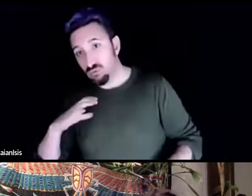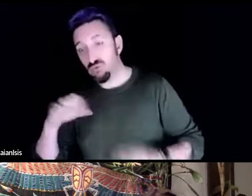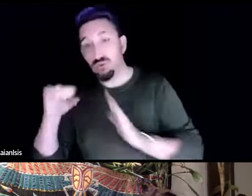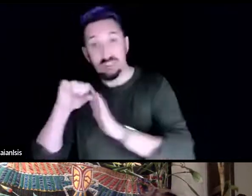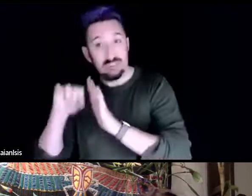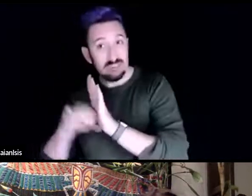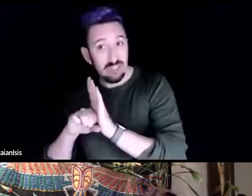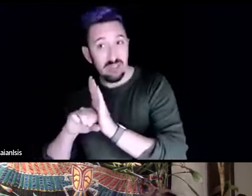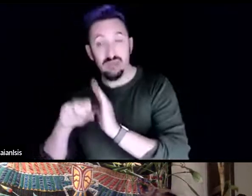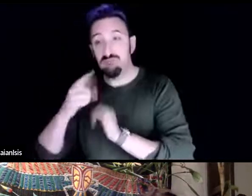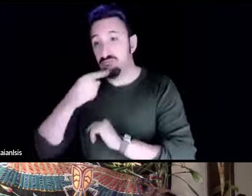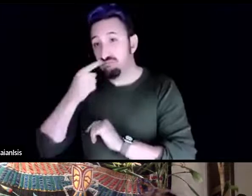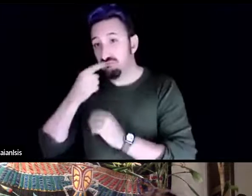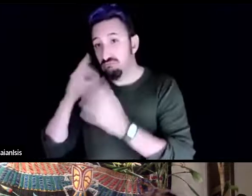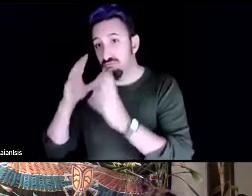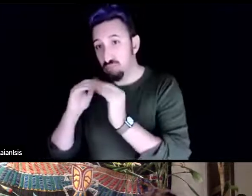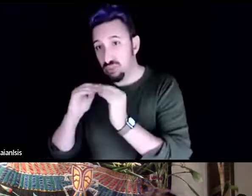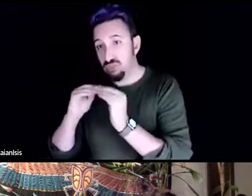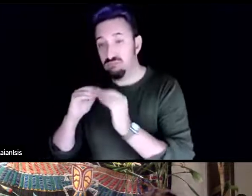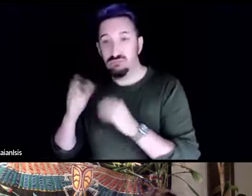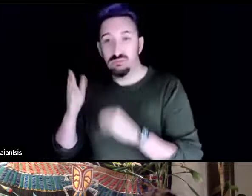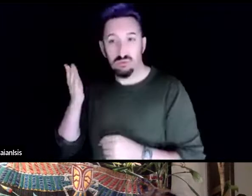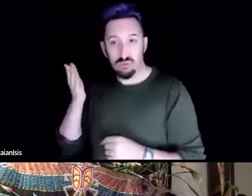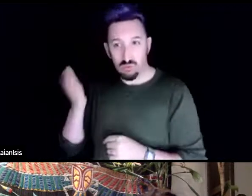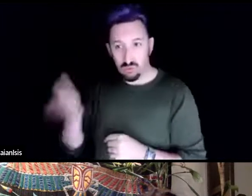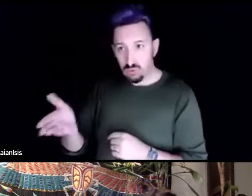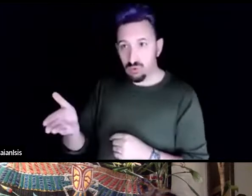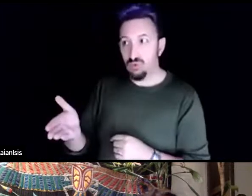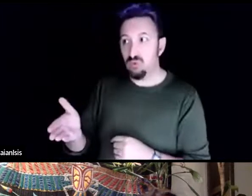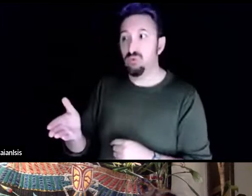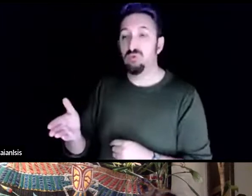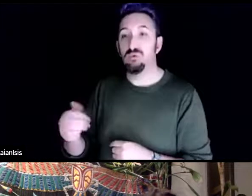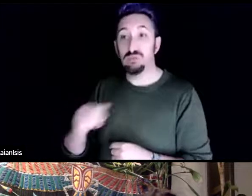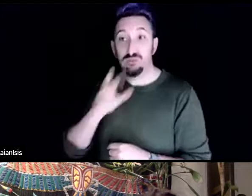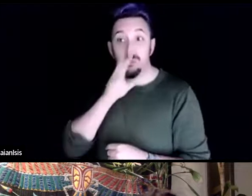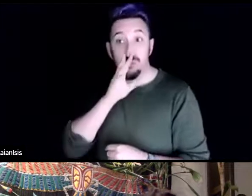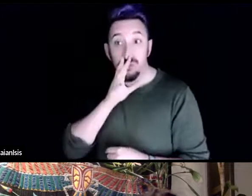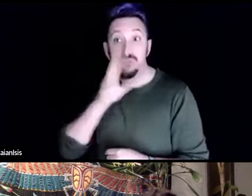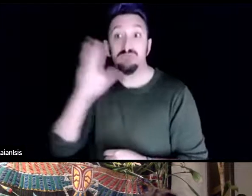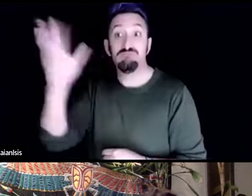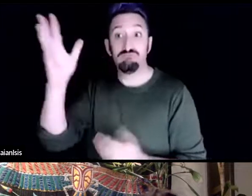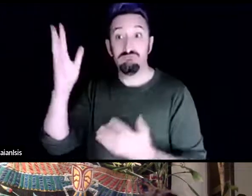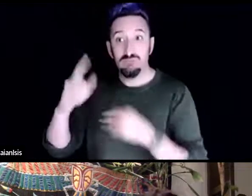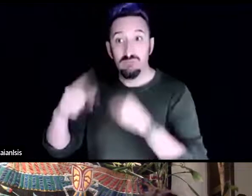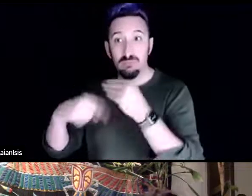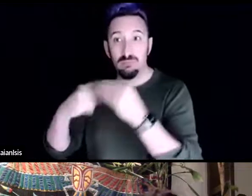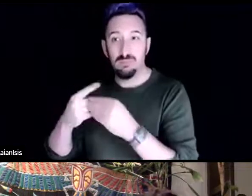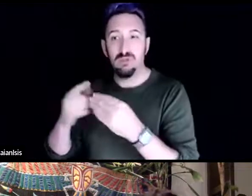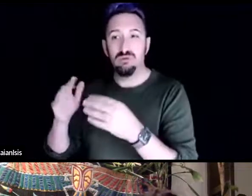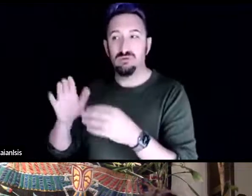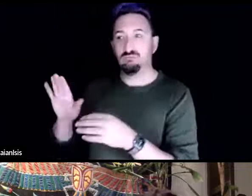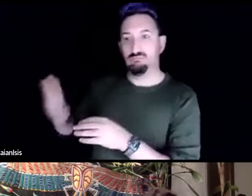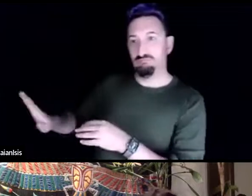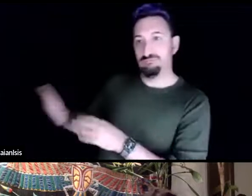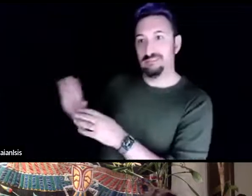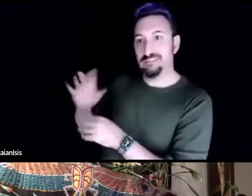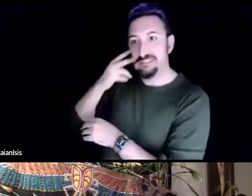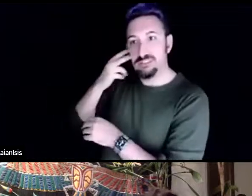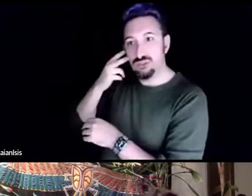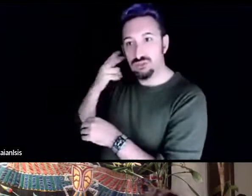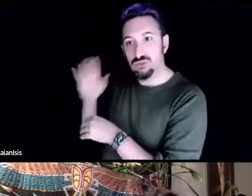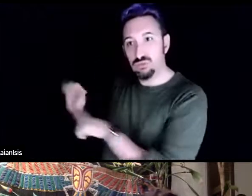you can use your voice to uplift their efforts is a good way to help pass out their